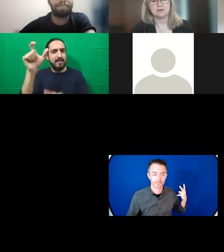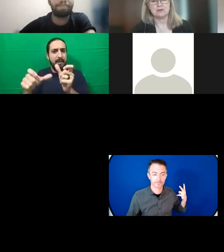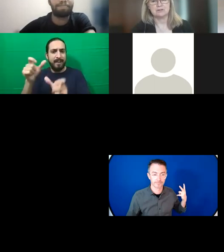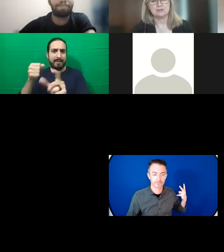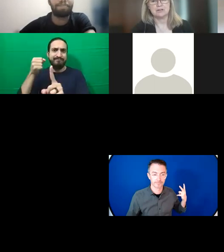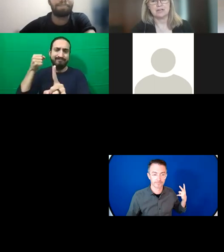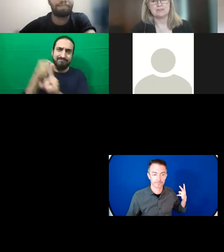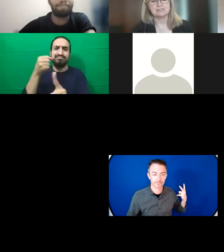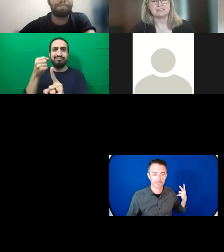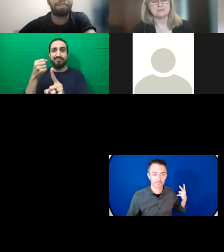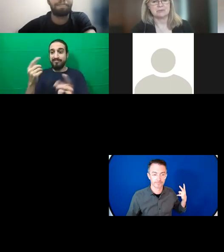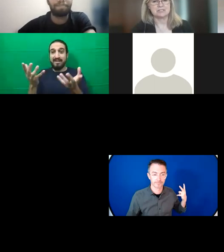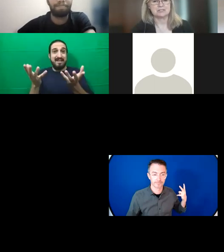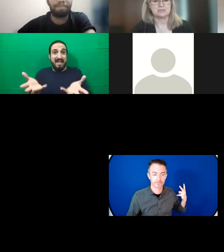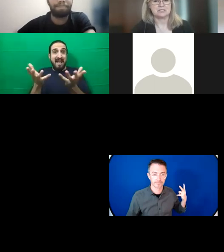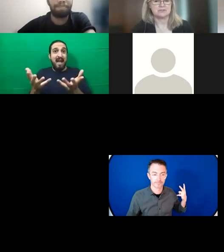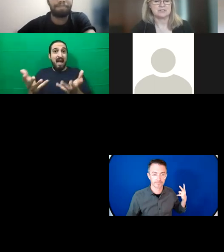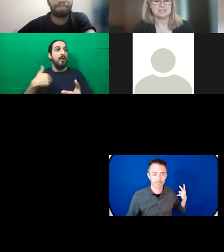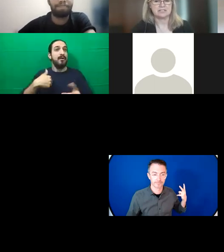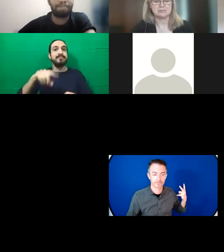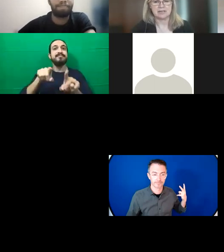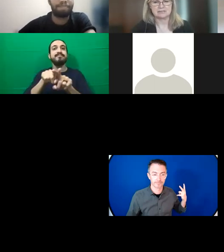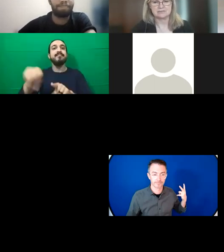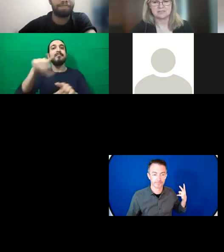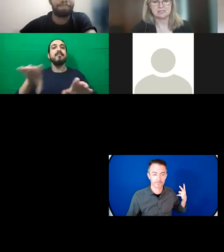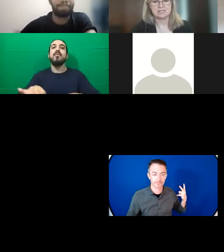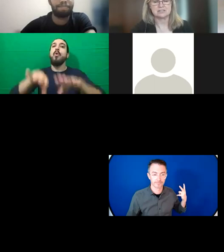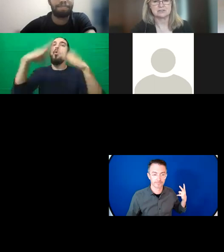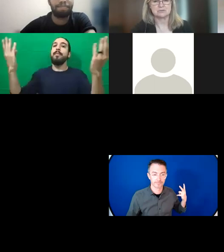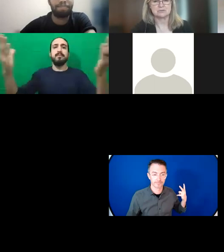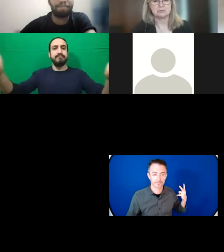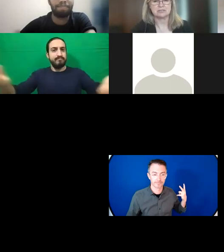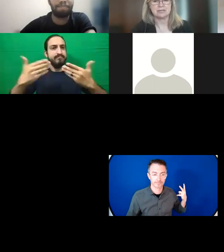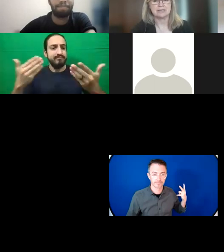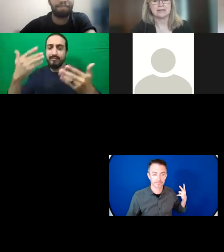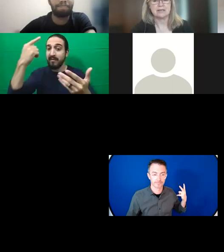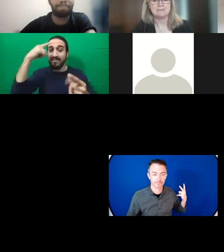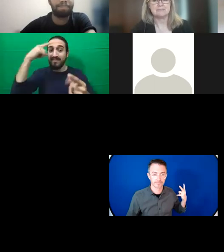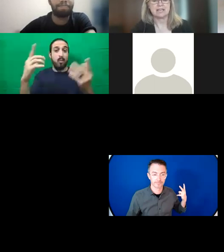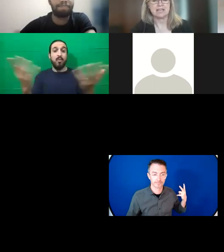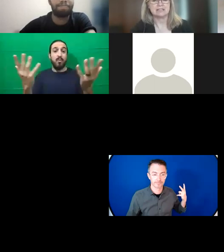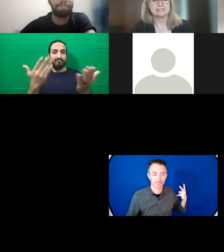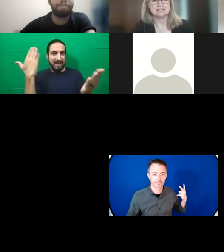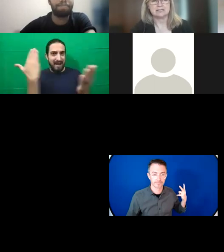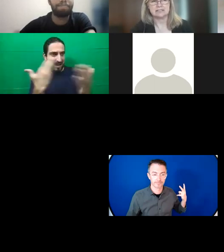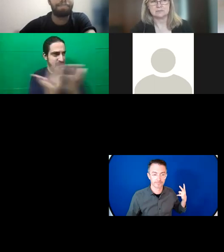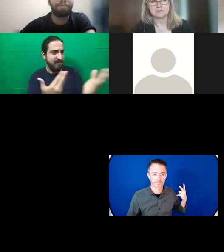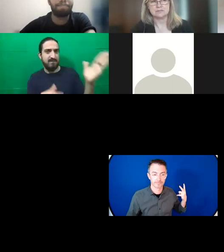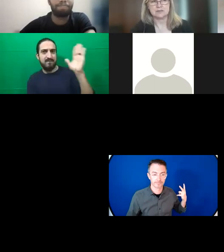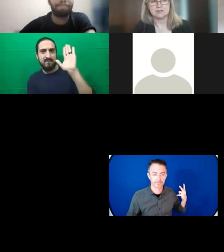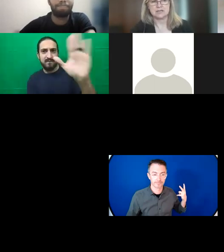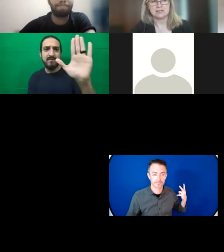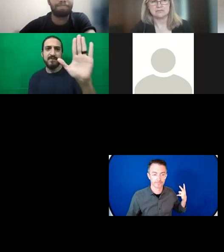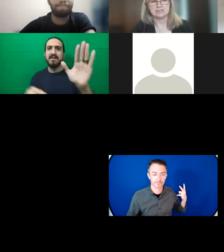on evidence and information on the differentiated impacts of climate change on women and men and this